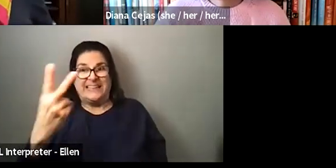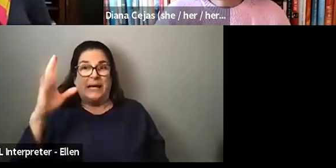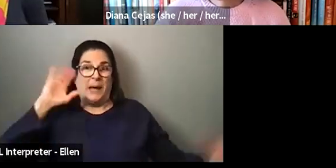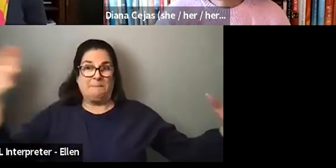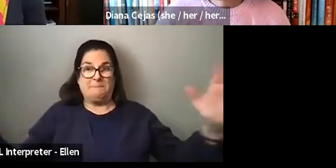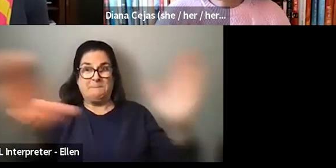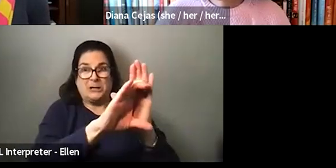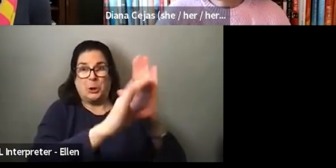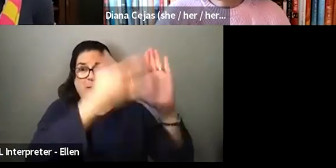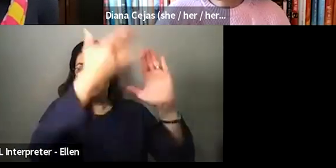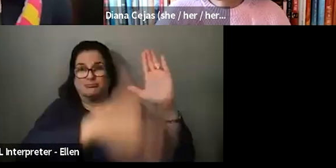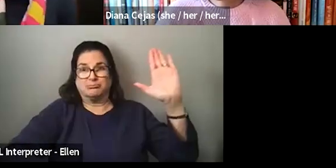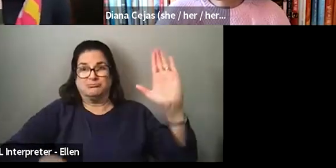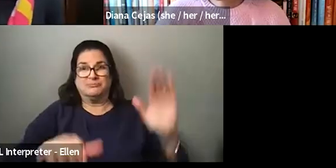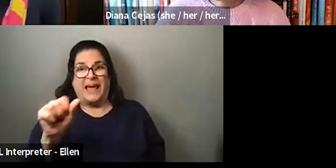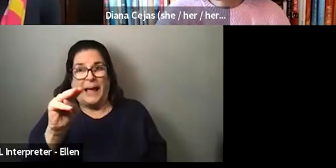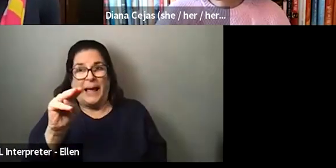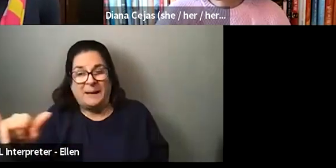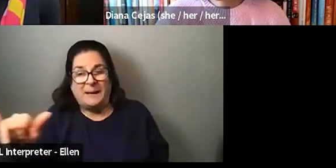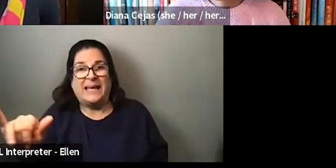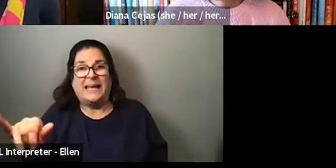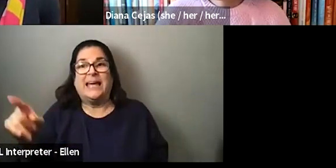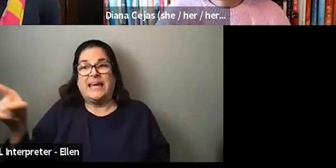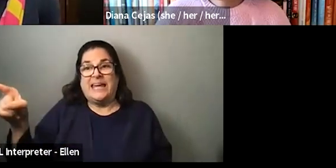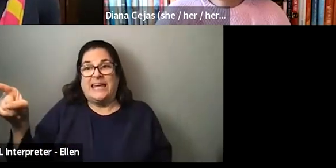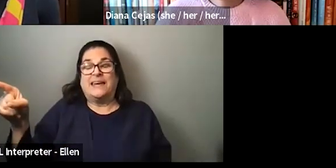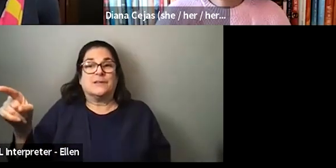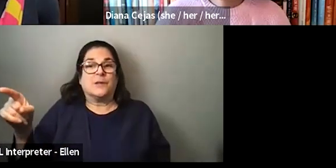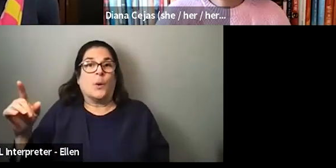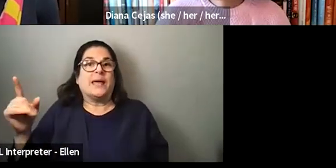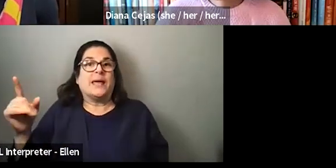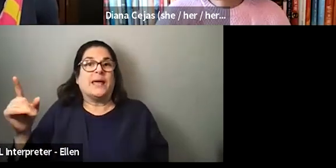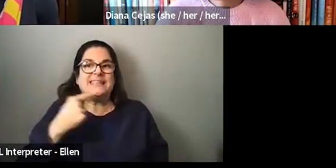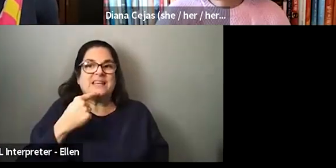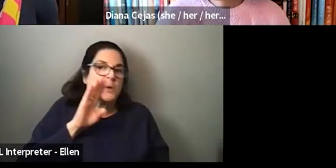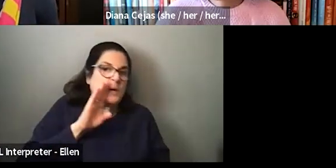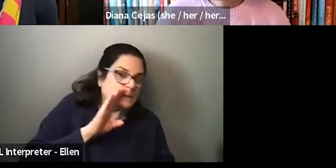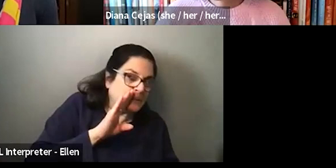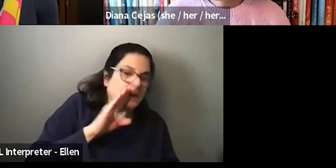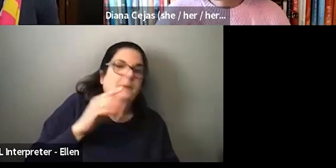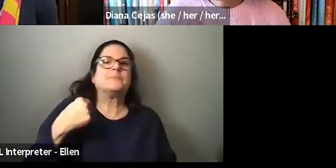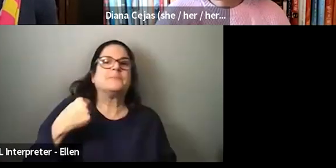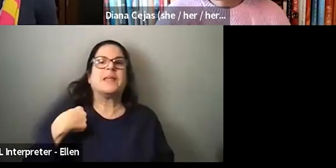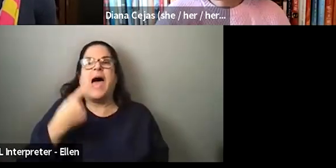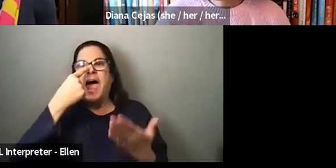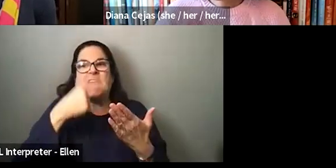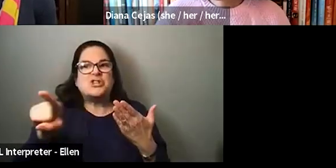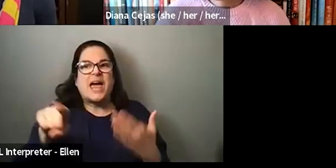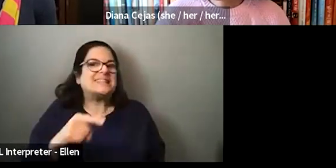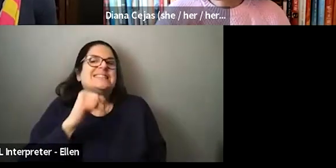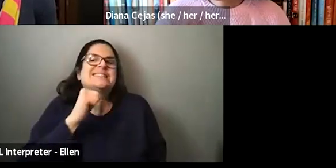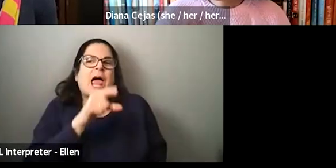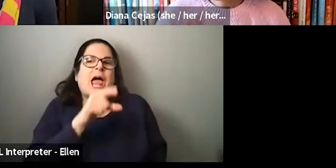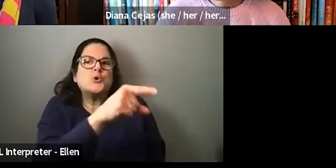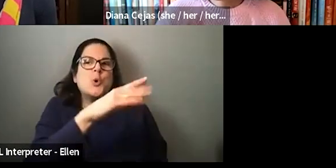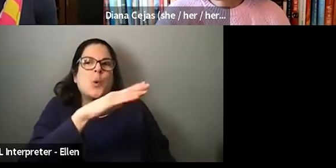macro aggression, he like leaned over and whispered, he's like, I checked, it's not you on the page. And I think you're in the free